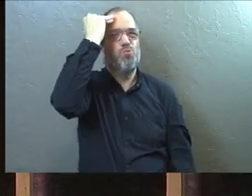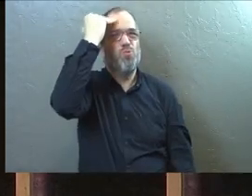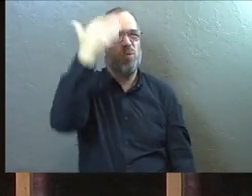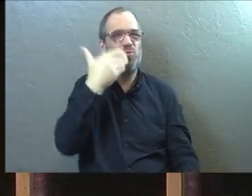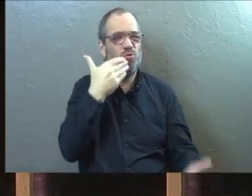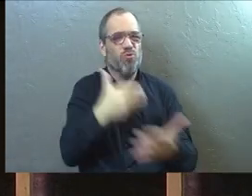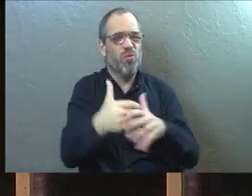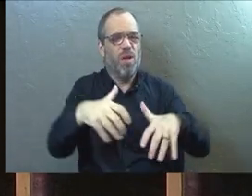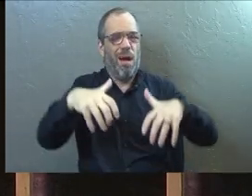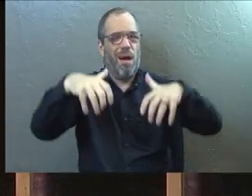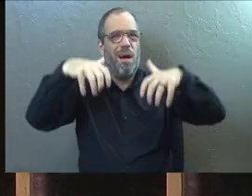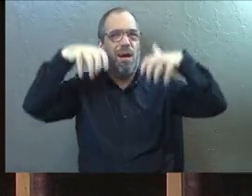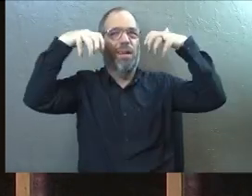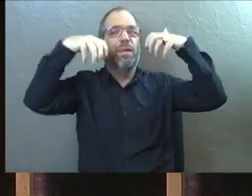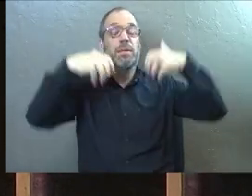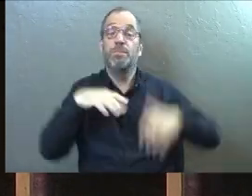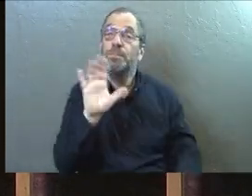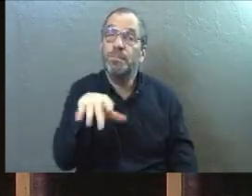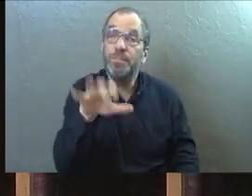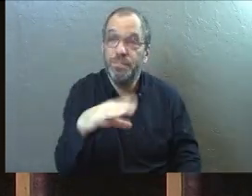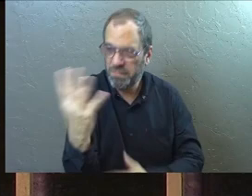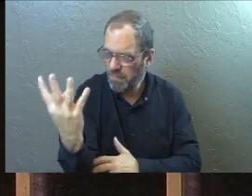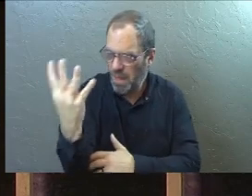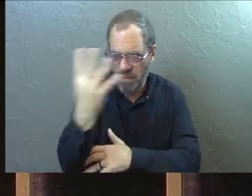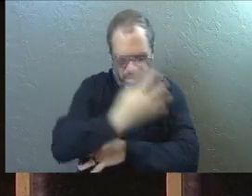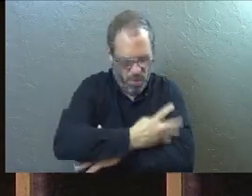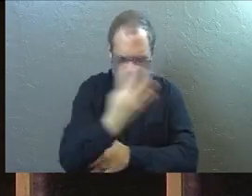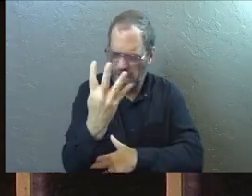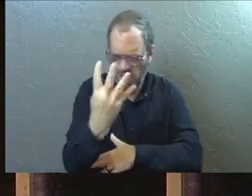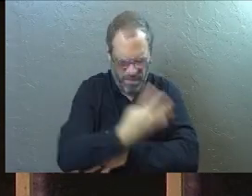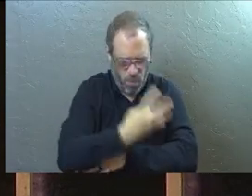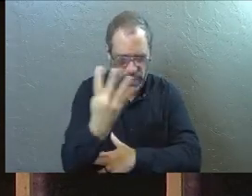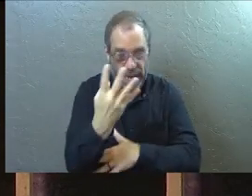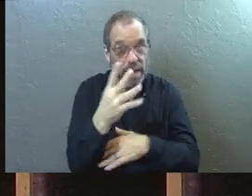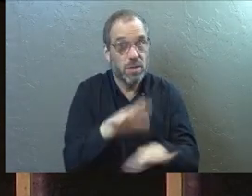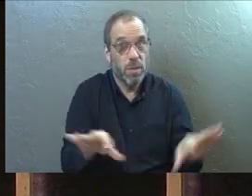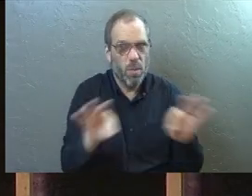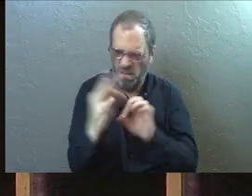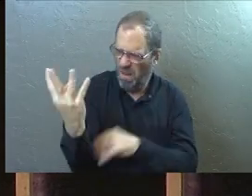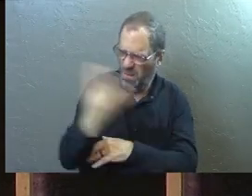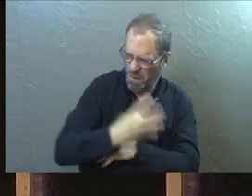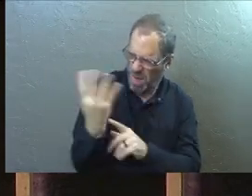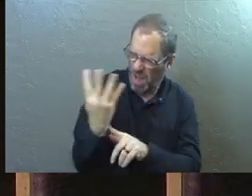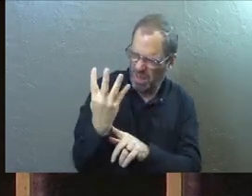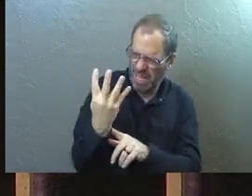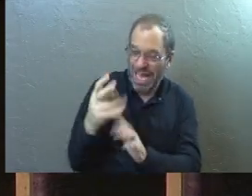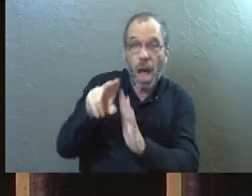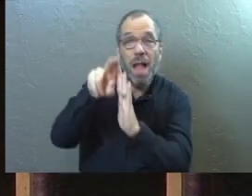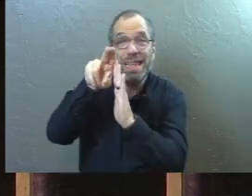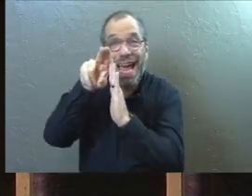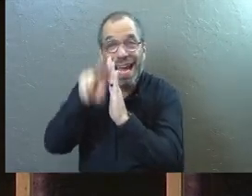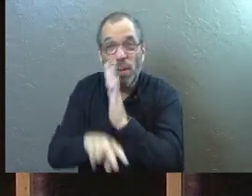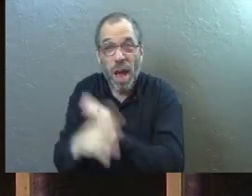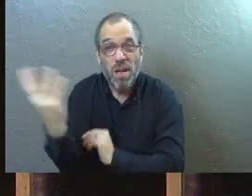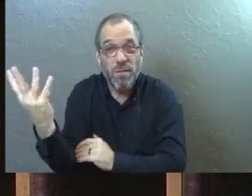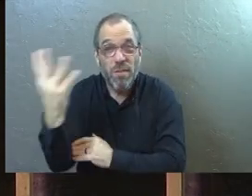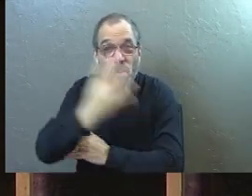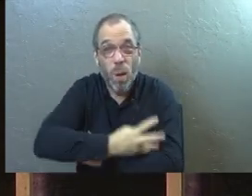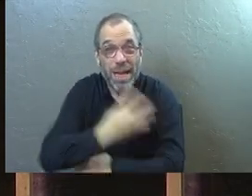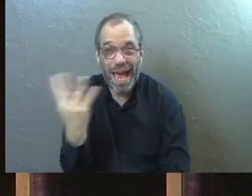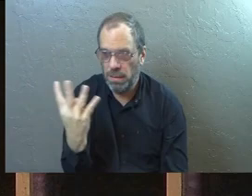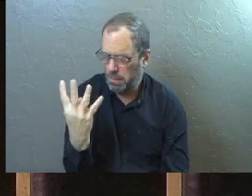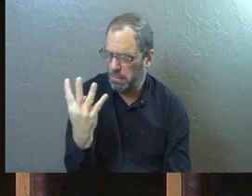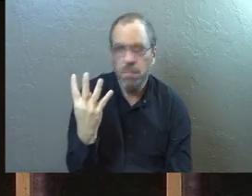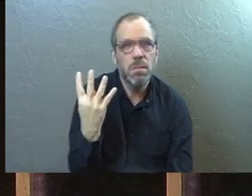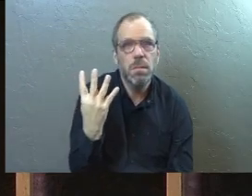audience for this resurrection. Also four days, four days mattered. He'd been in the tomb for four days.